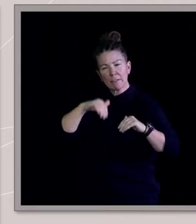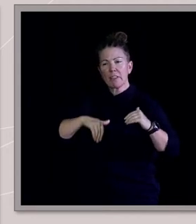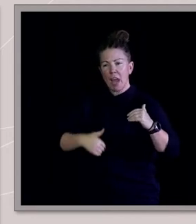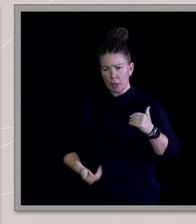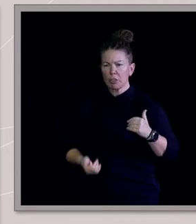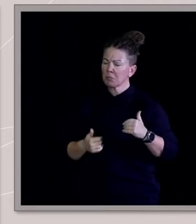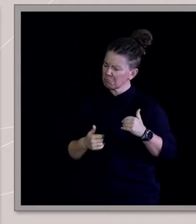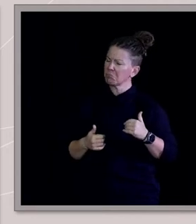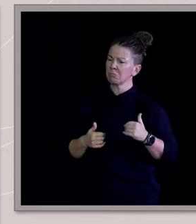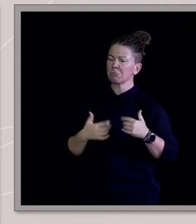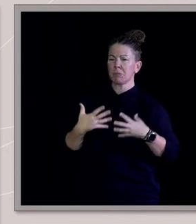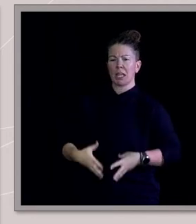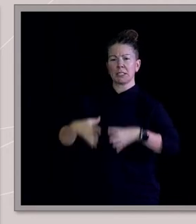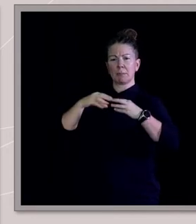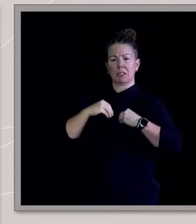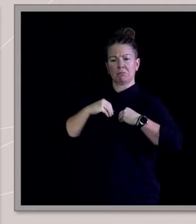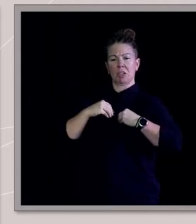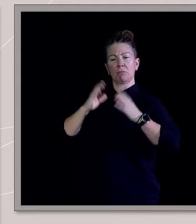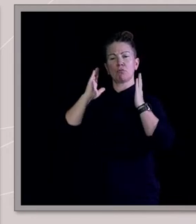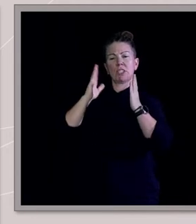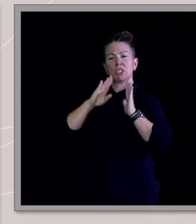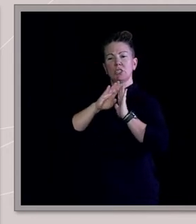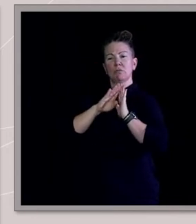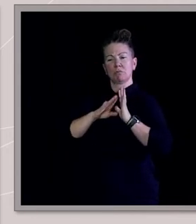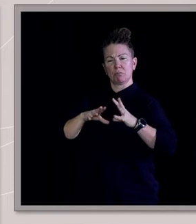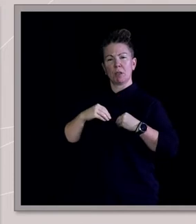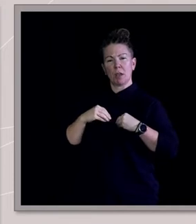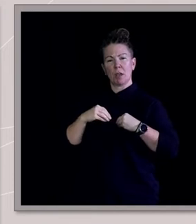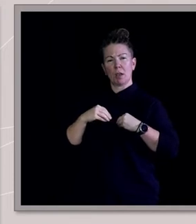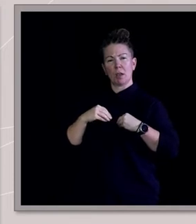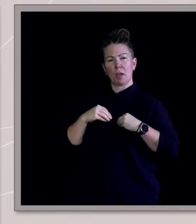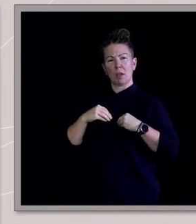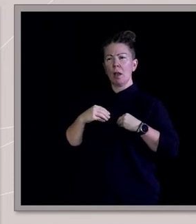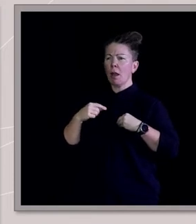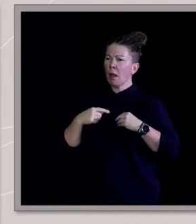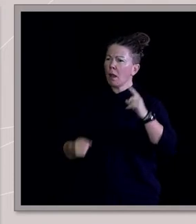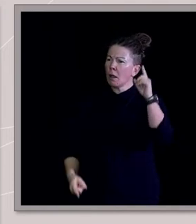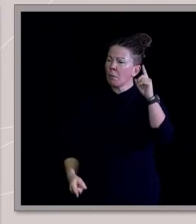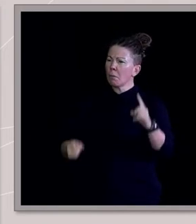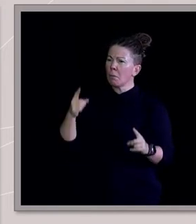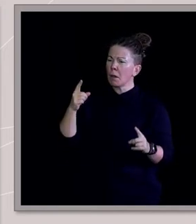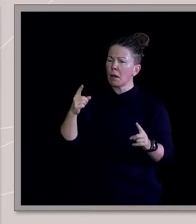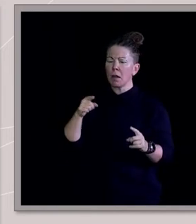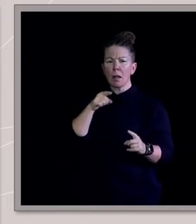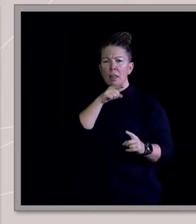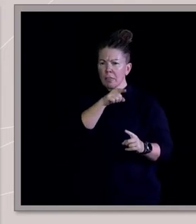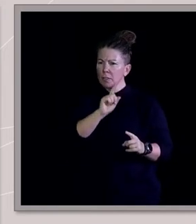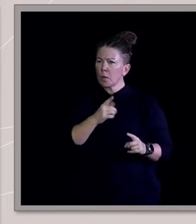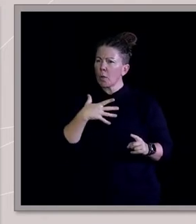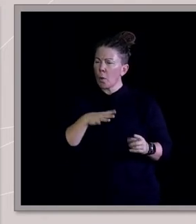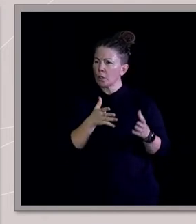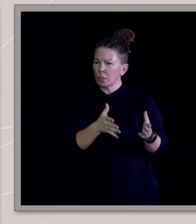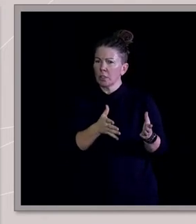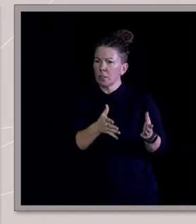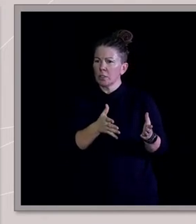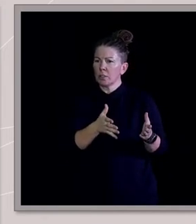the day. And it just painted this alternative vision and I realised I'd been locked into this binary. It was, as I'd